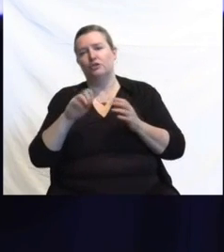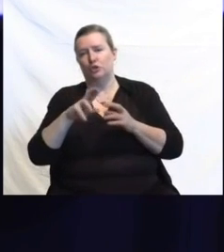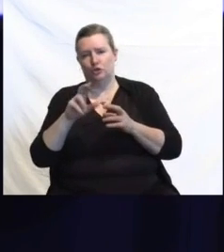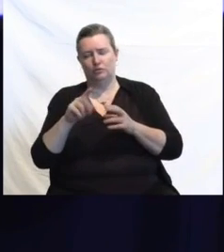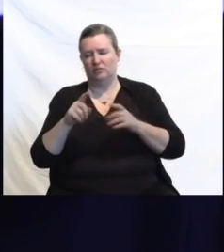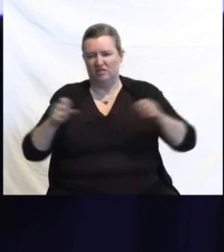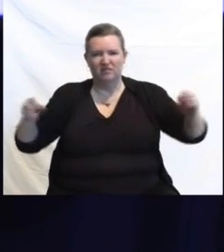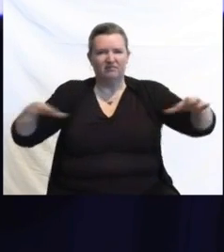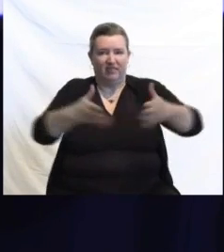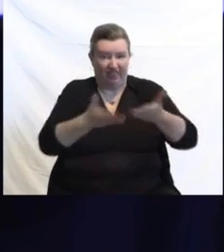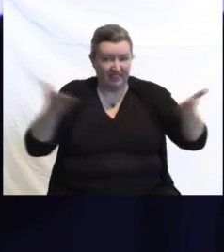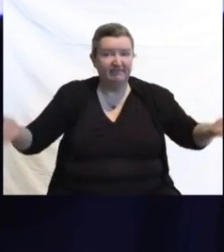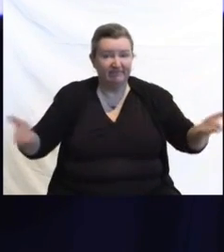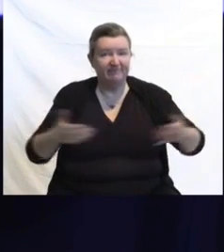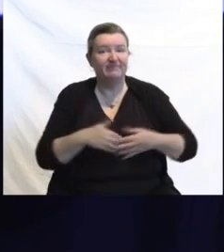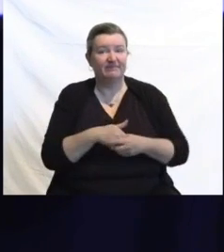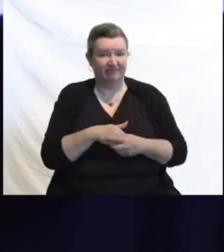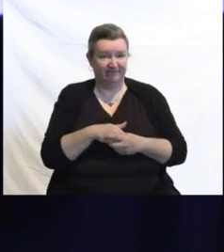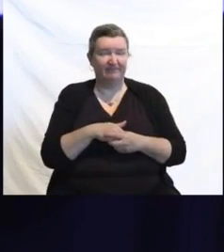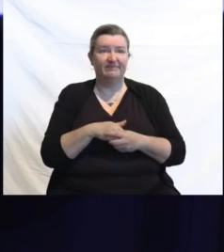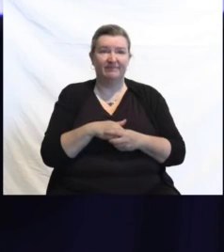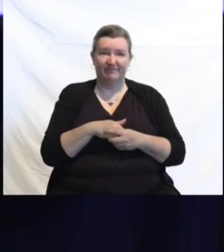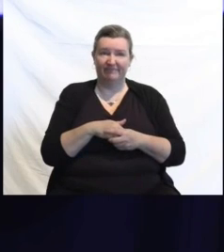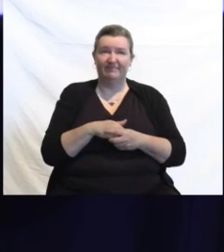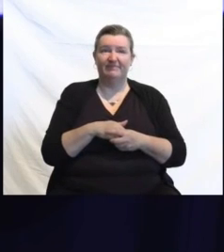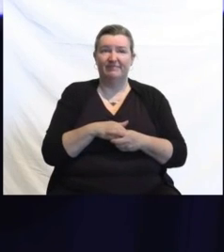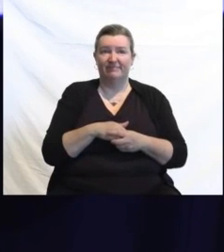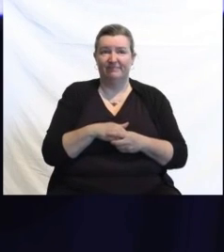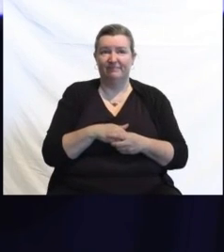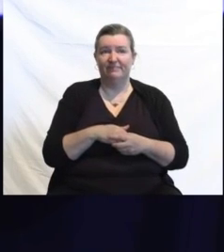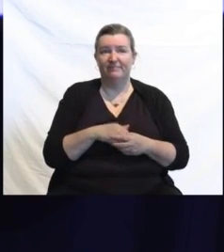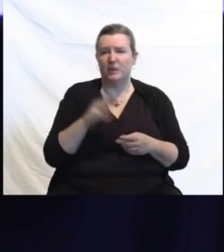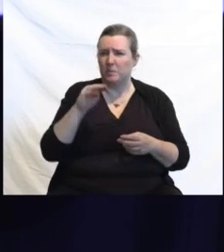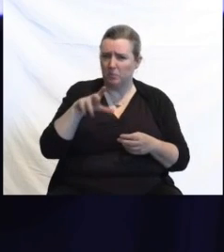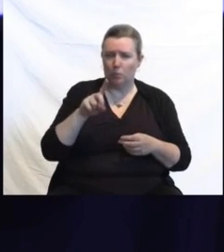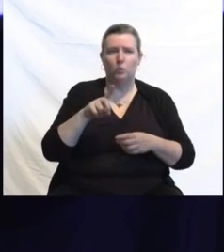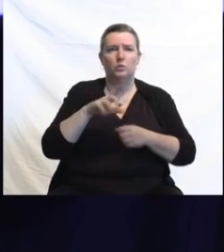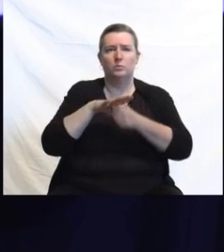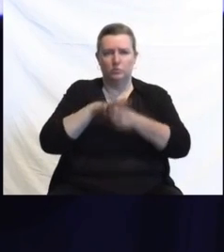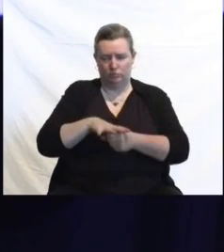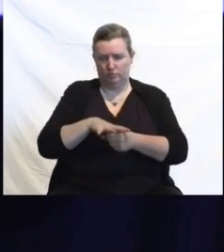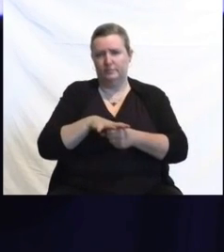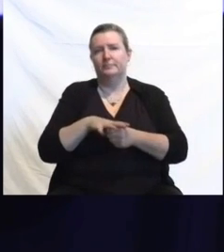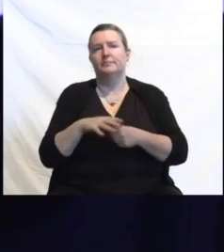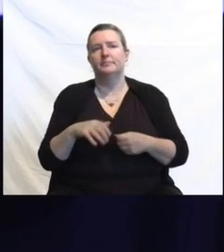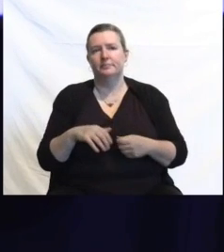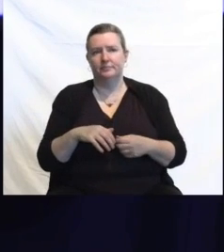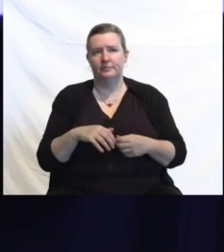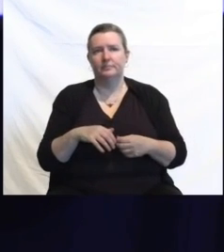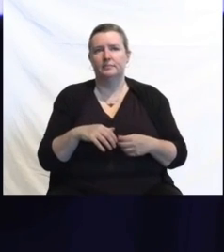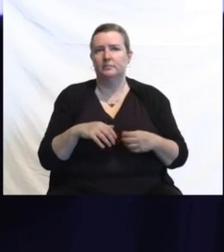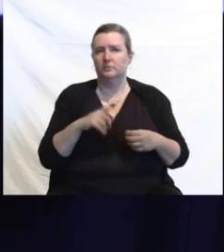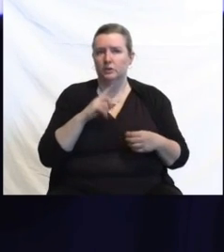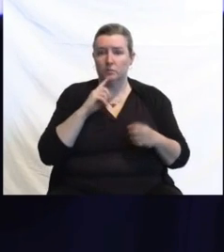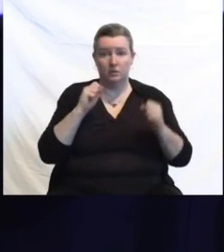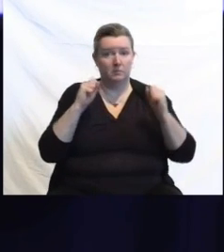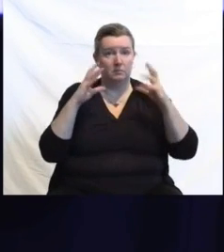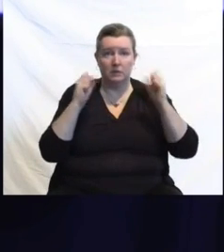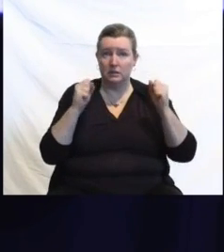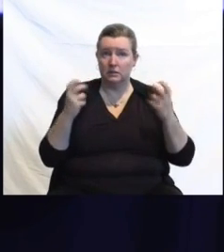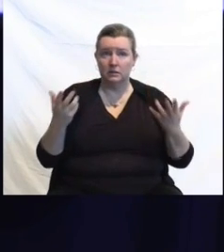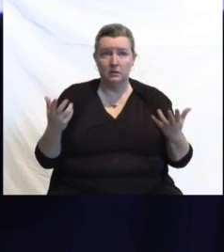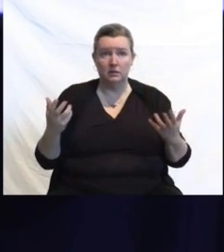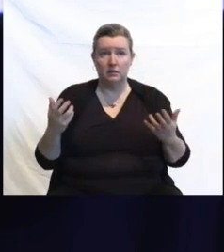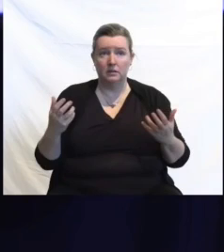mold suppression activities on 84 structures. So just, again, a phenomenal effort by AmeriCorps and certainly under the leadership of